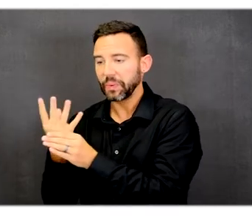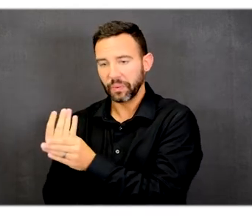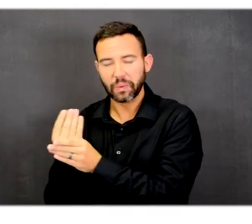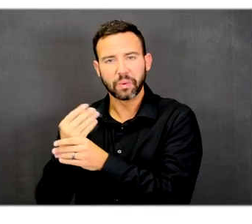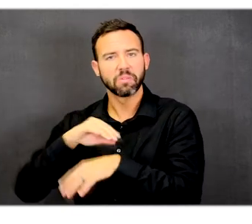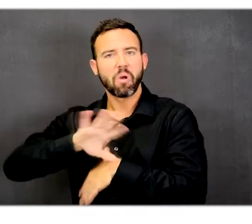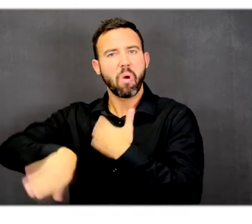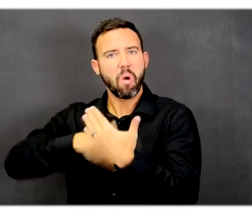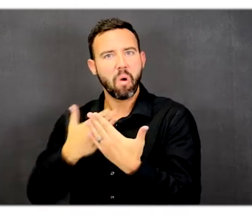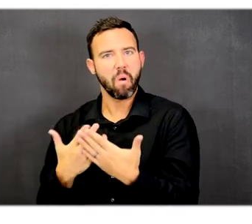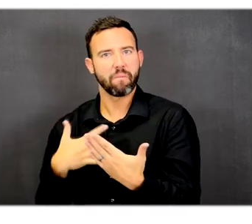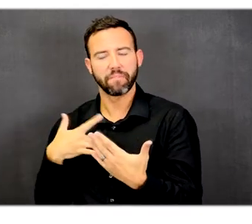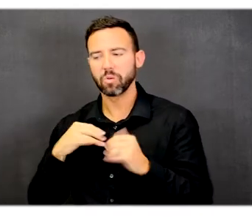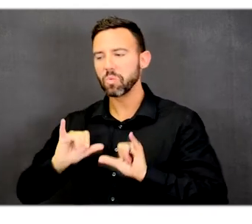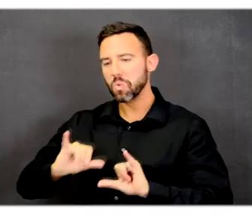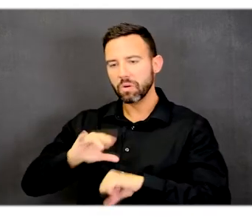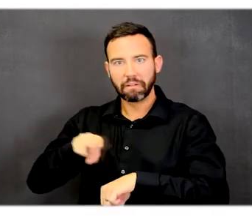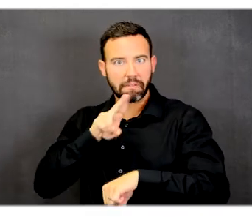but protected area.